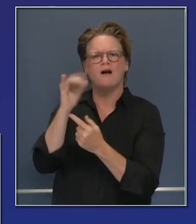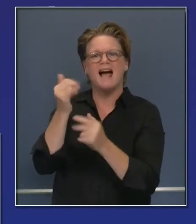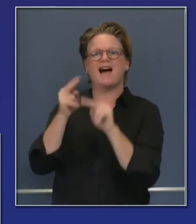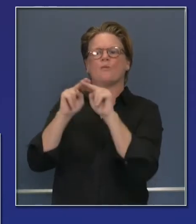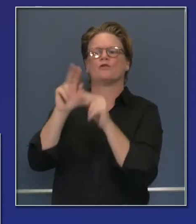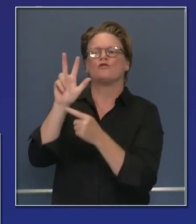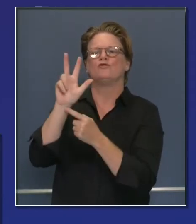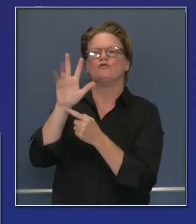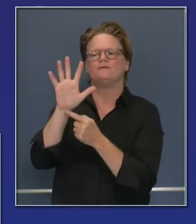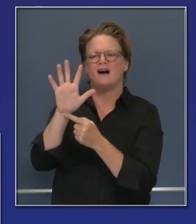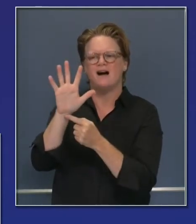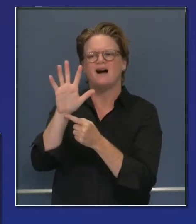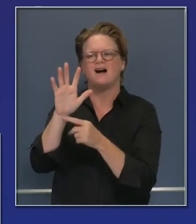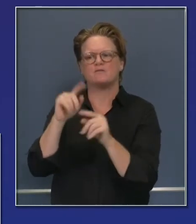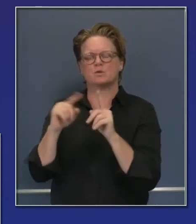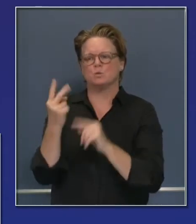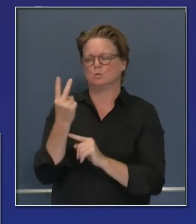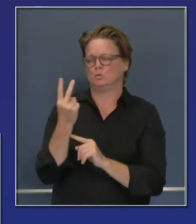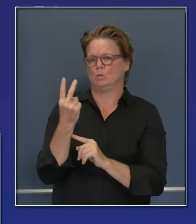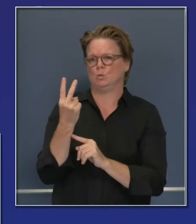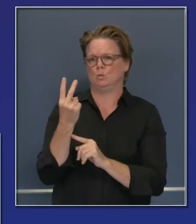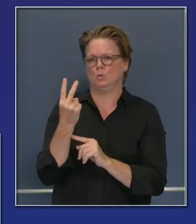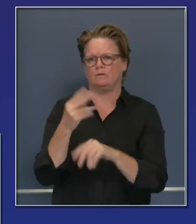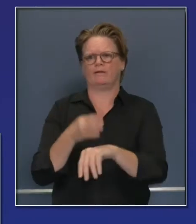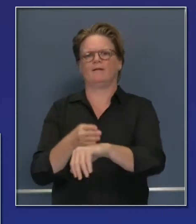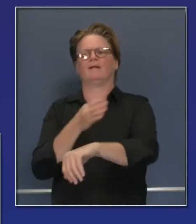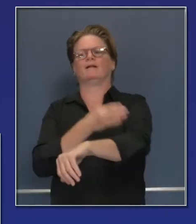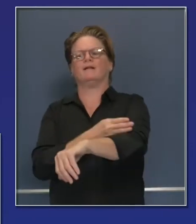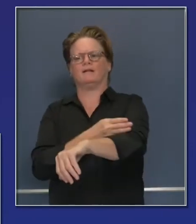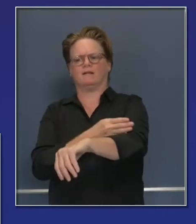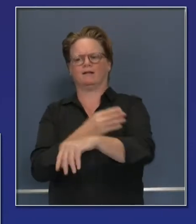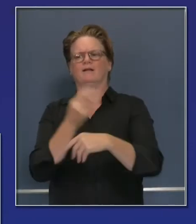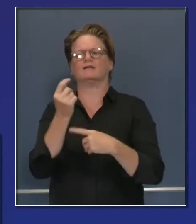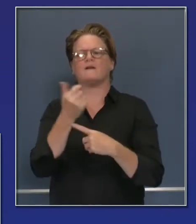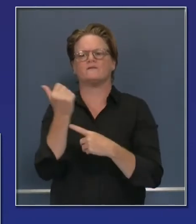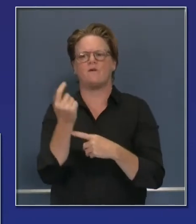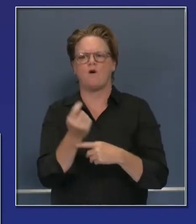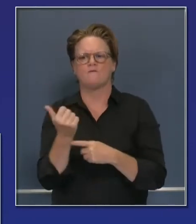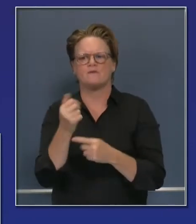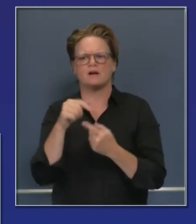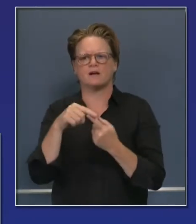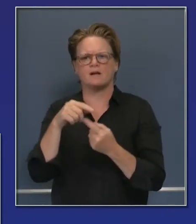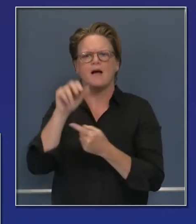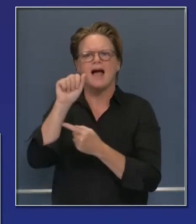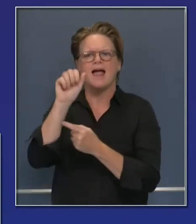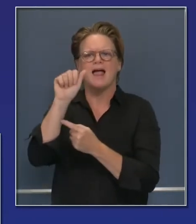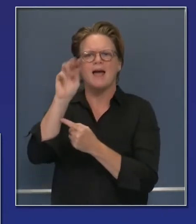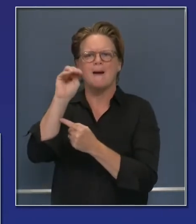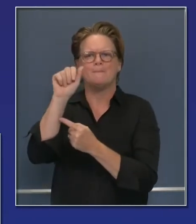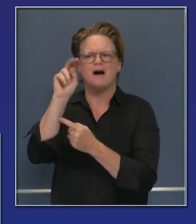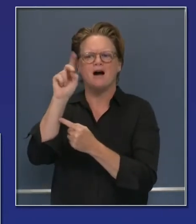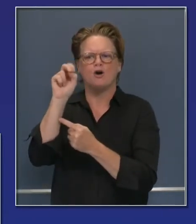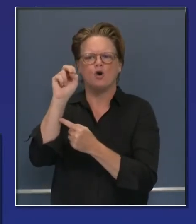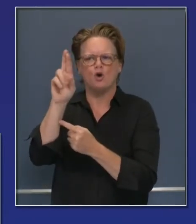Amedore and Glenn. And we added Tehama County to the list. I'll remind you as we close, on